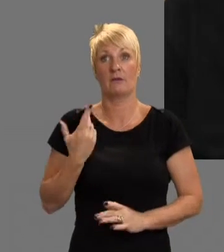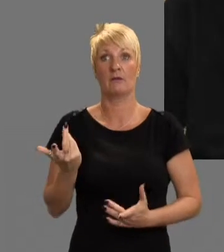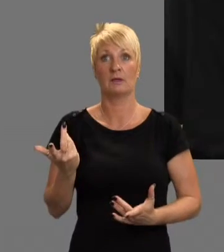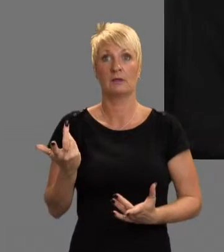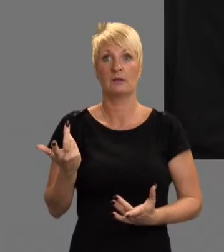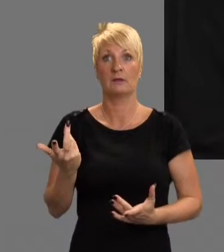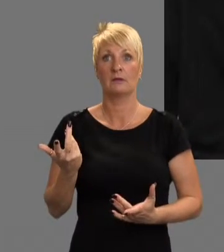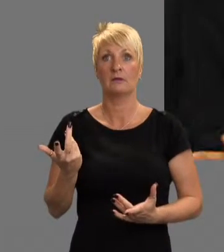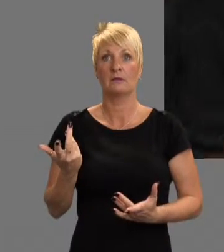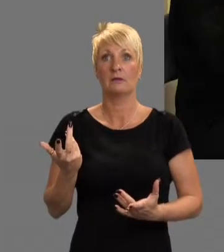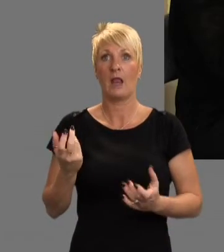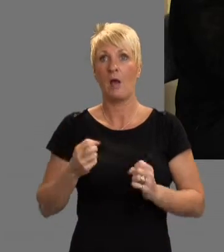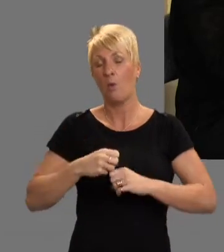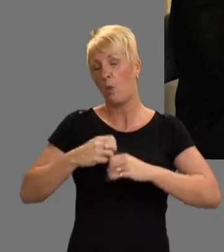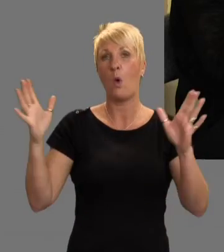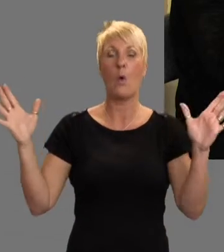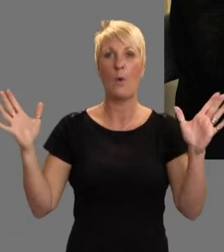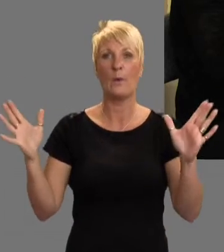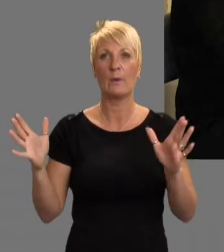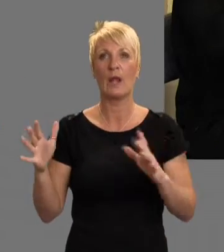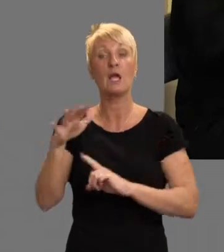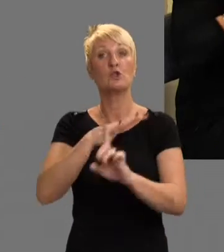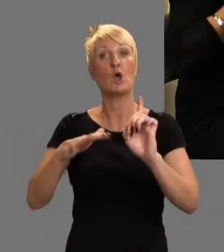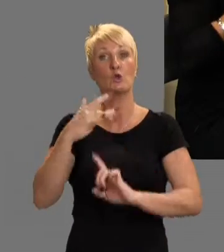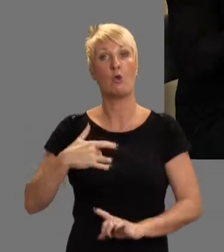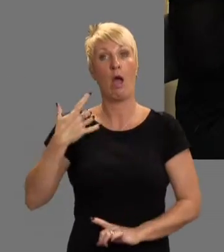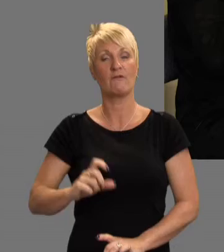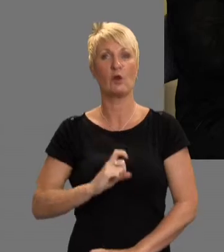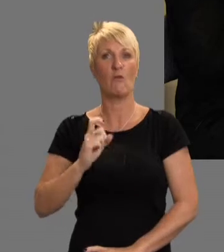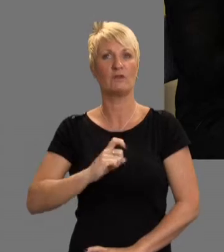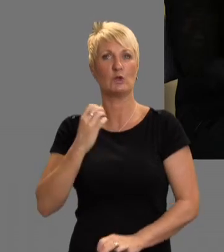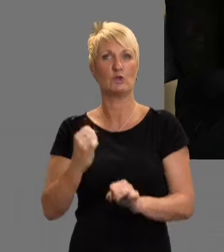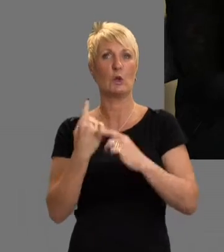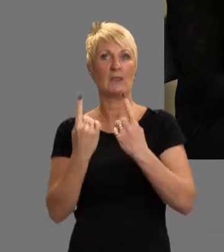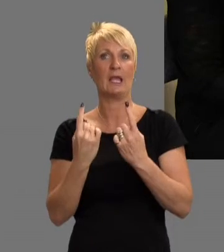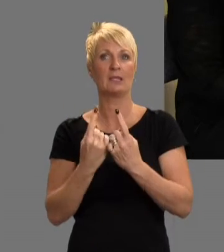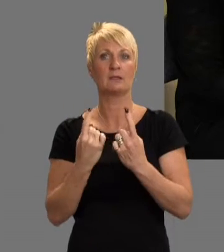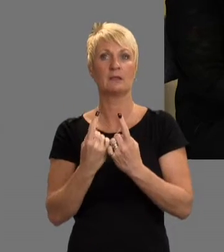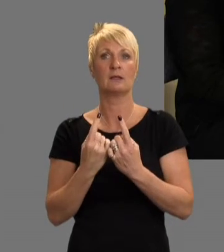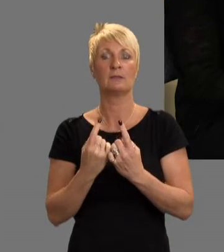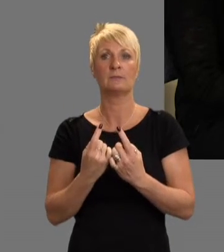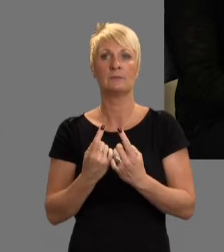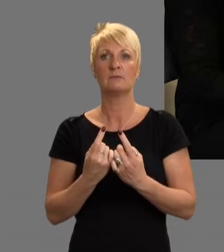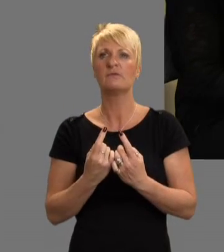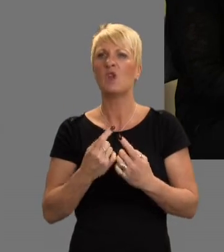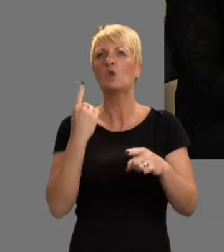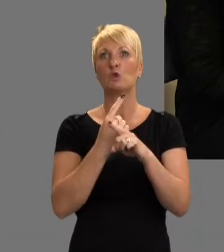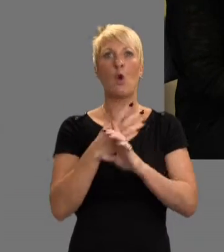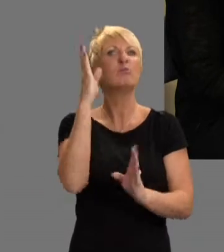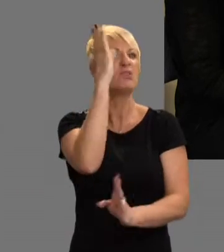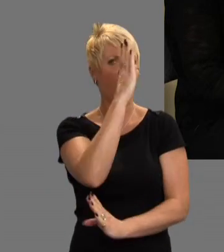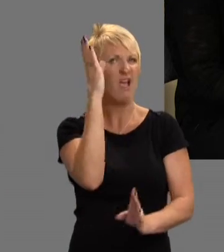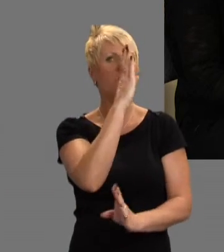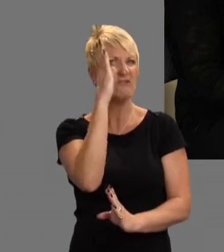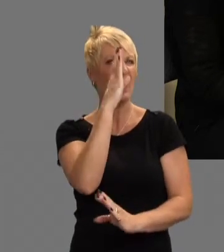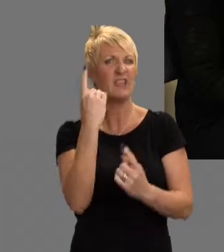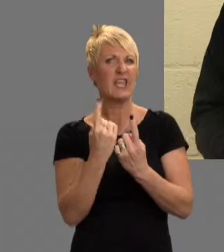expanded. It's giving you more of a social life and give you confidence to do things. Yes, but can talk to her about private